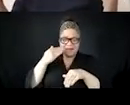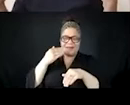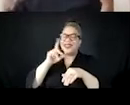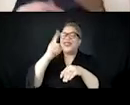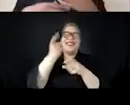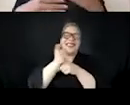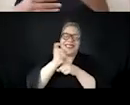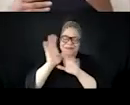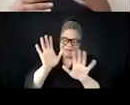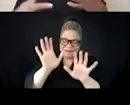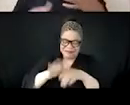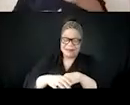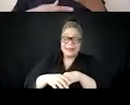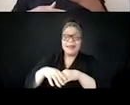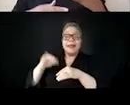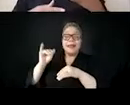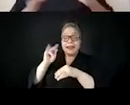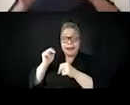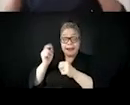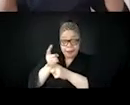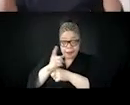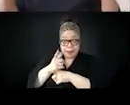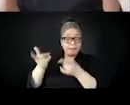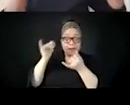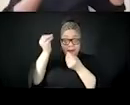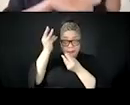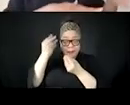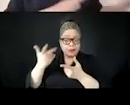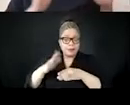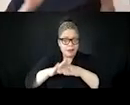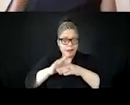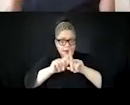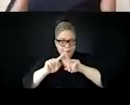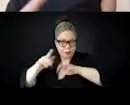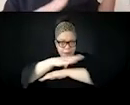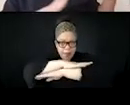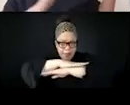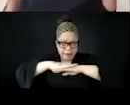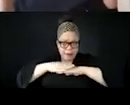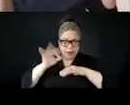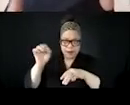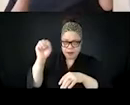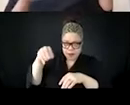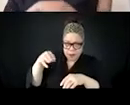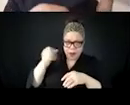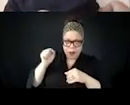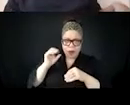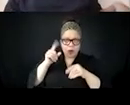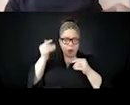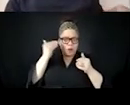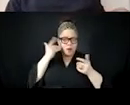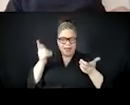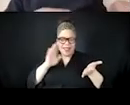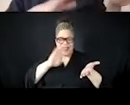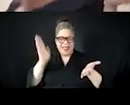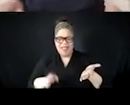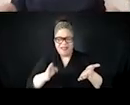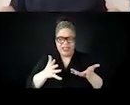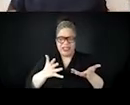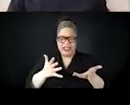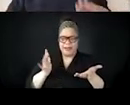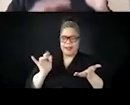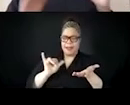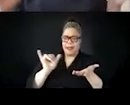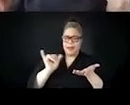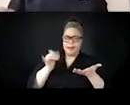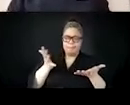you know, it's, it's never, it's like the policy around misinformation, disinformation is like what comes later. Right, right now we